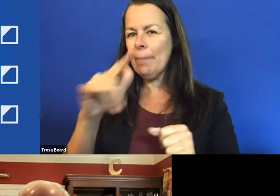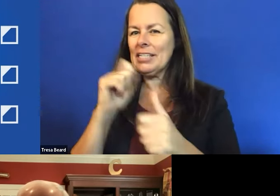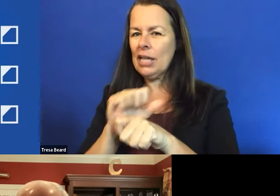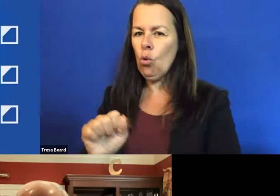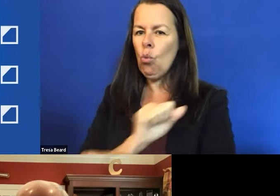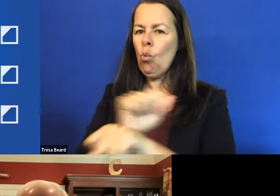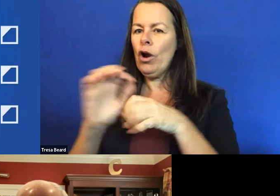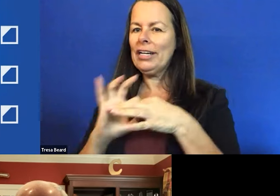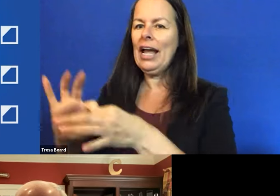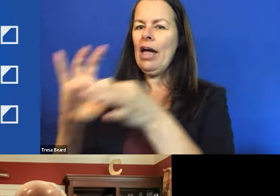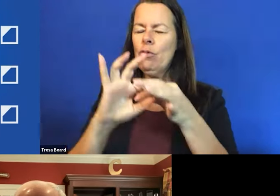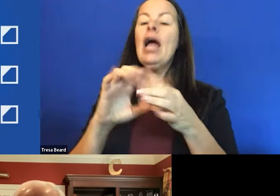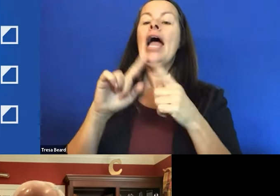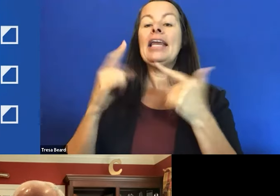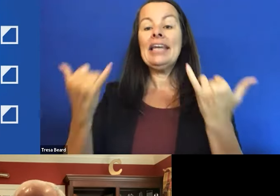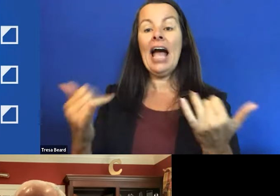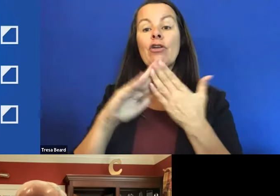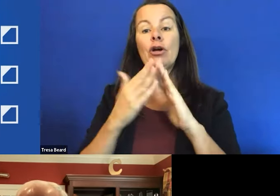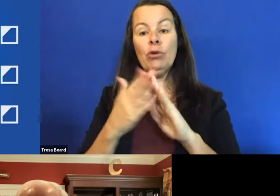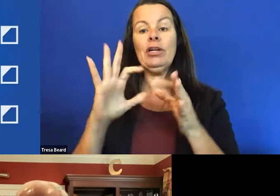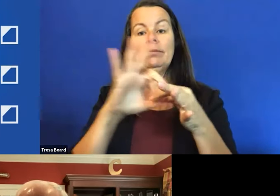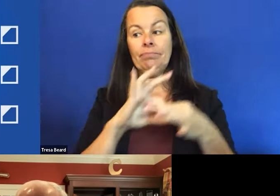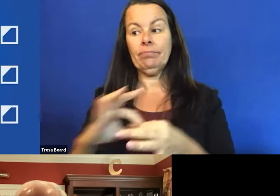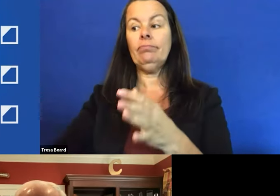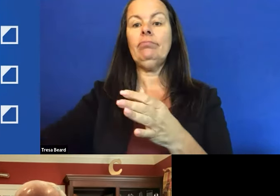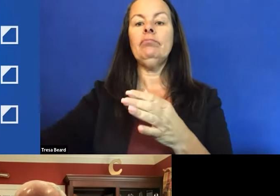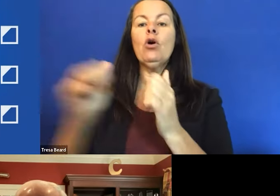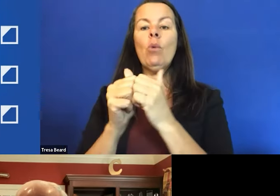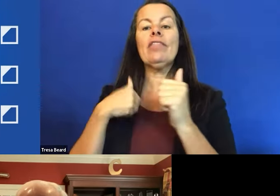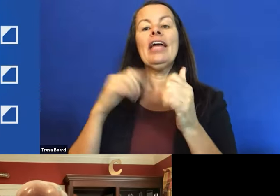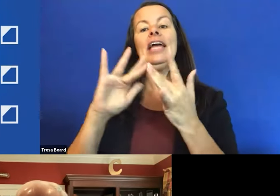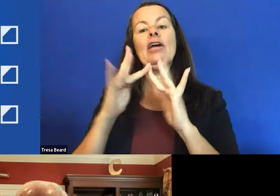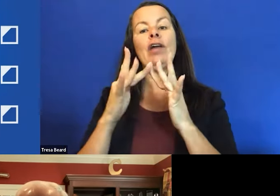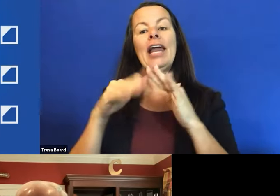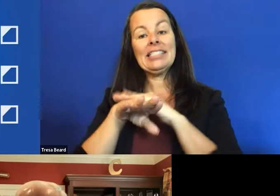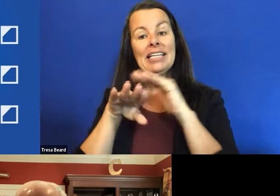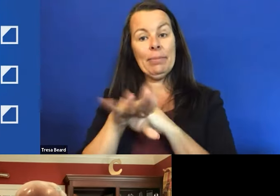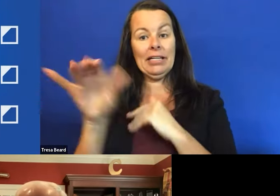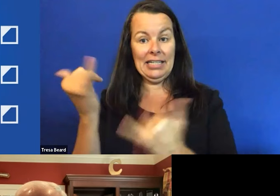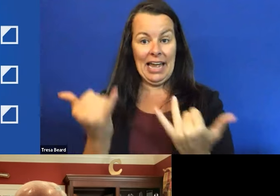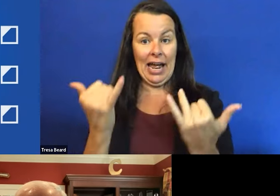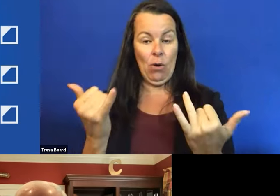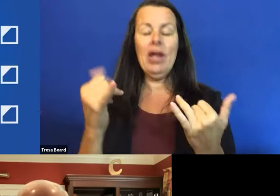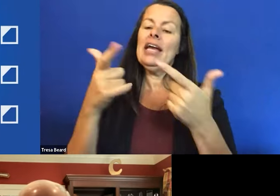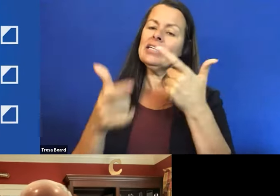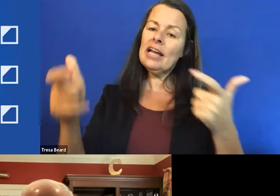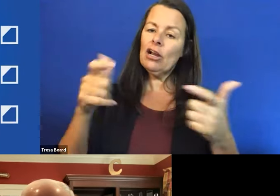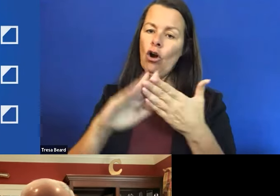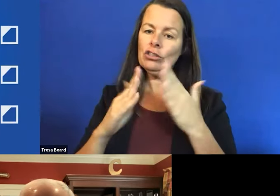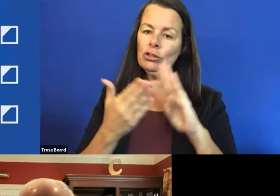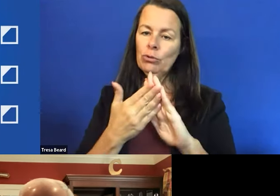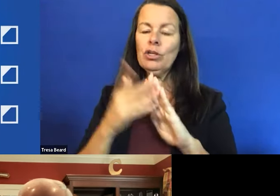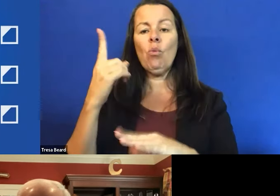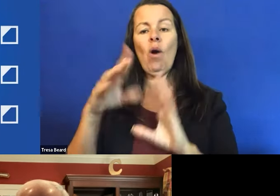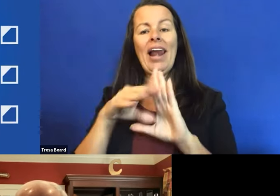coming together in regards to internet accessibility. So it's a large community, as you well know, one out of every